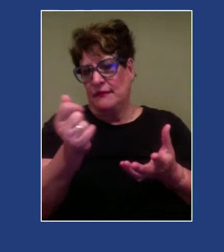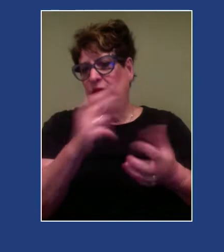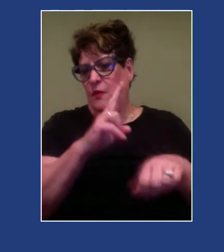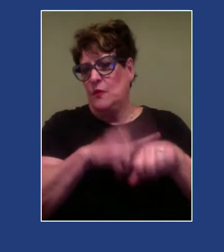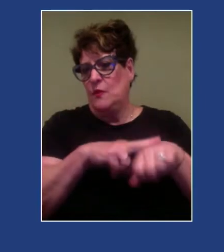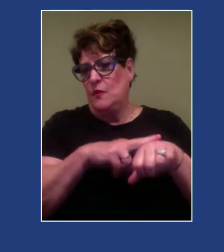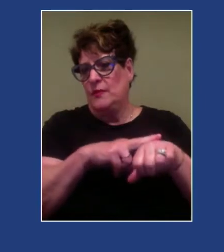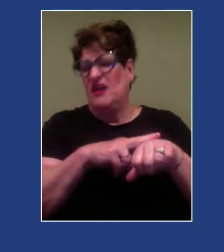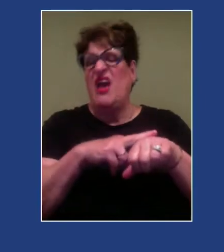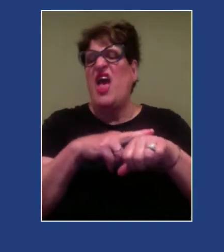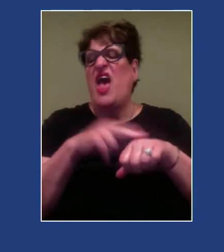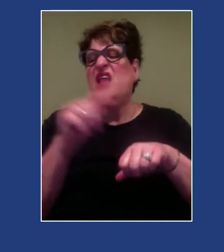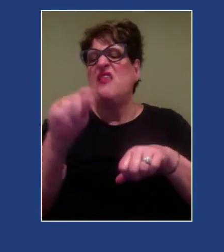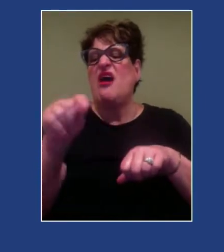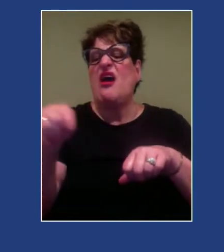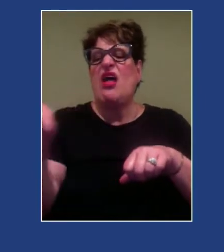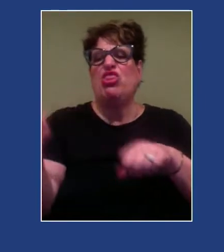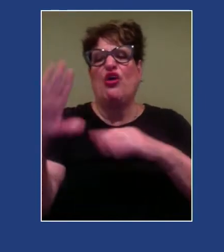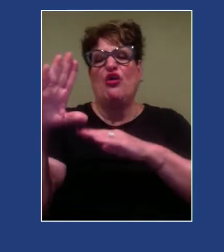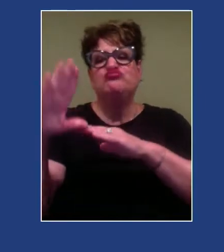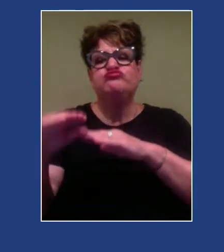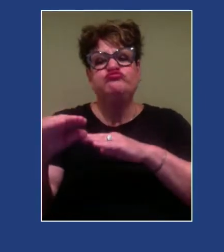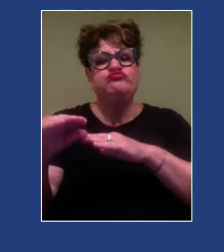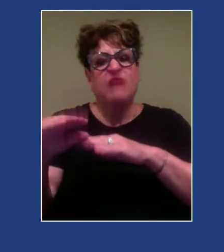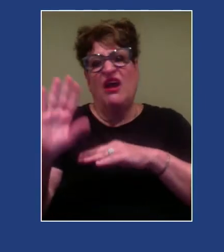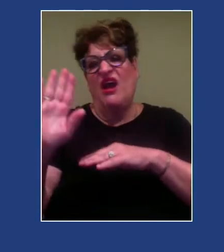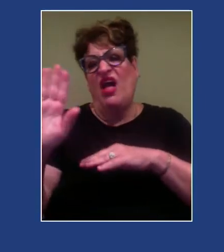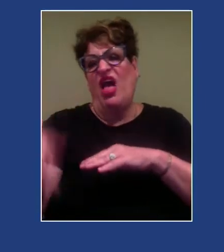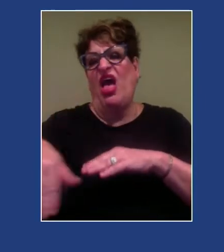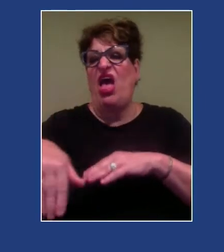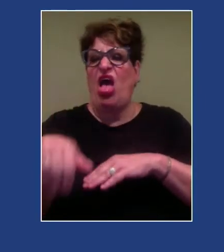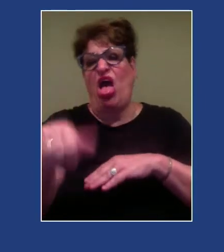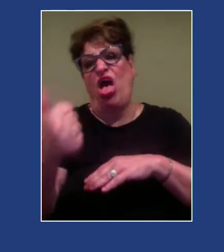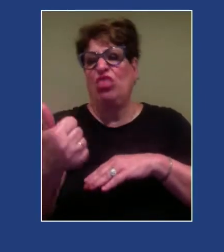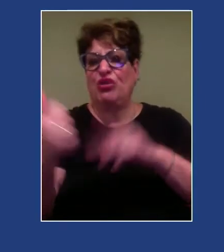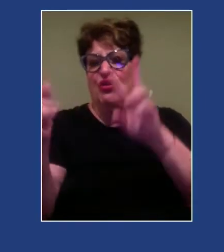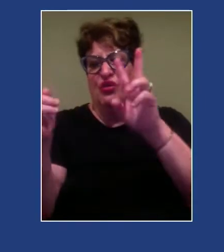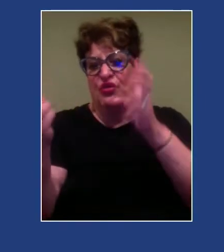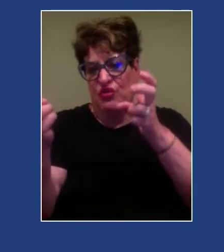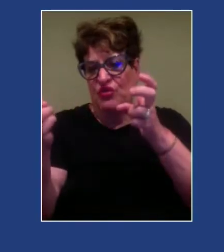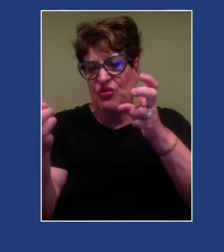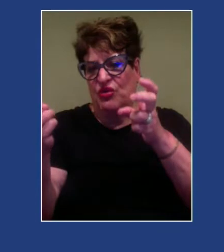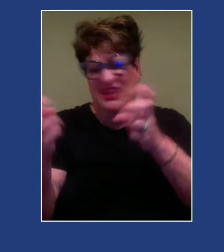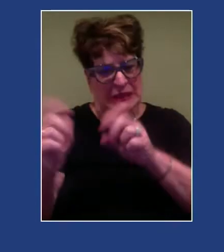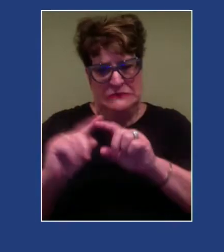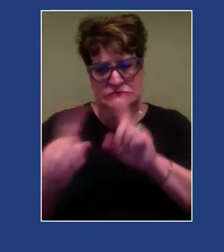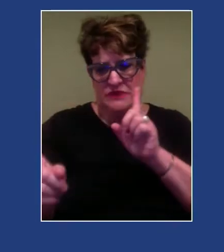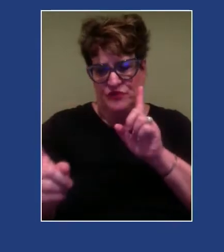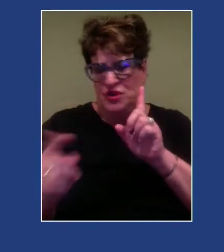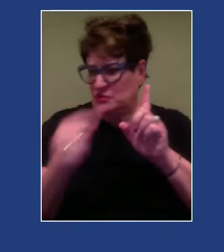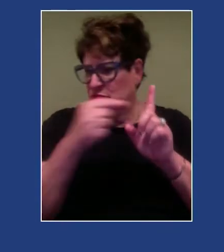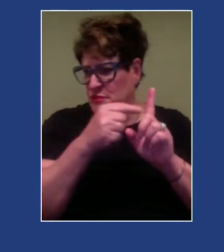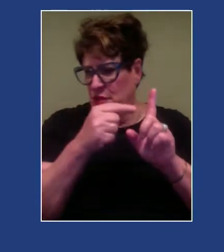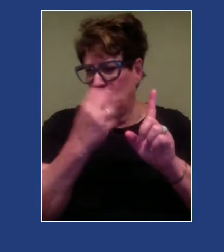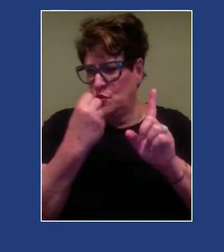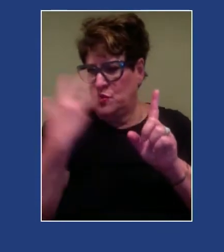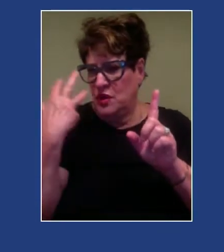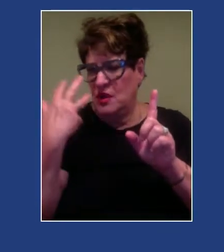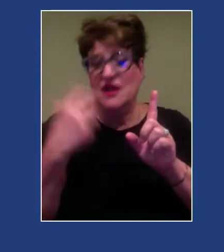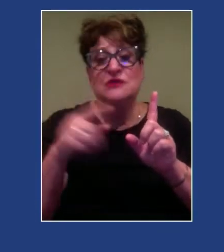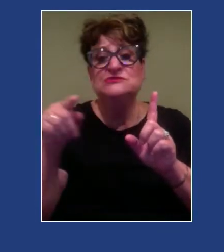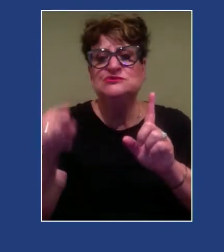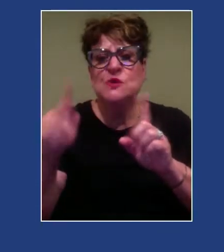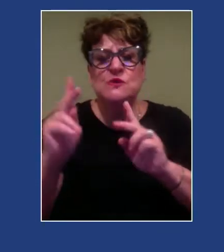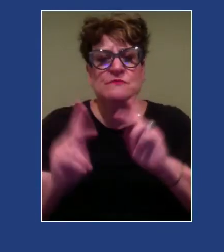as other, sees different identities as other, right? And so it can lead to folks building